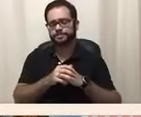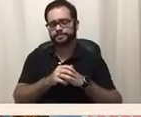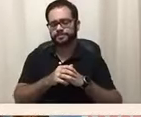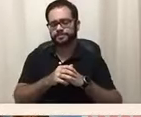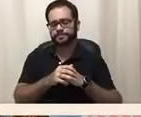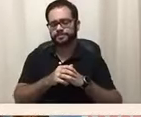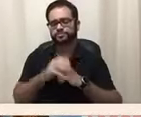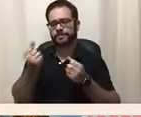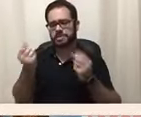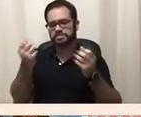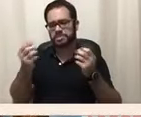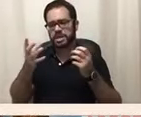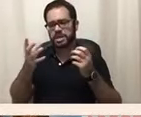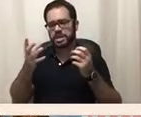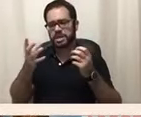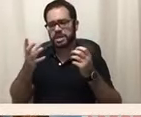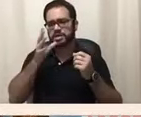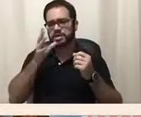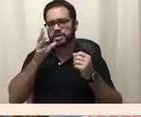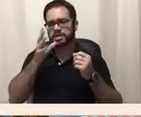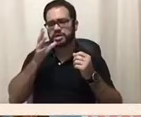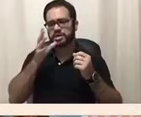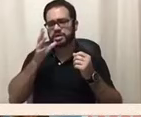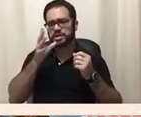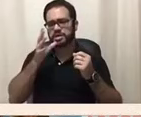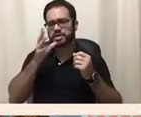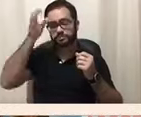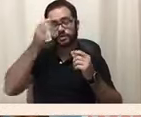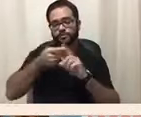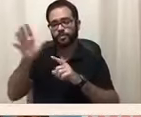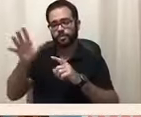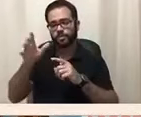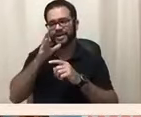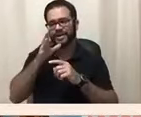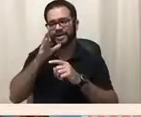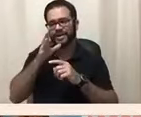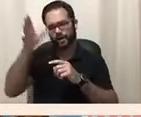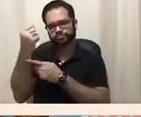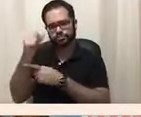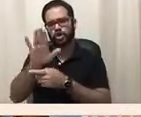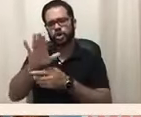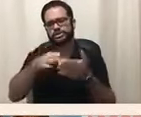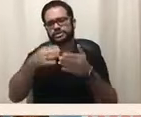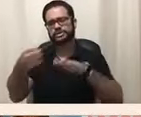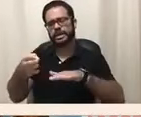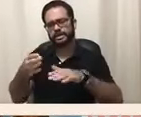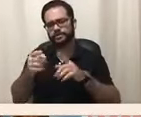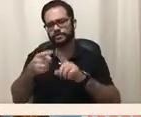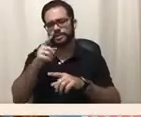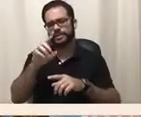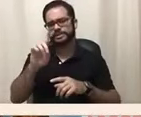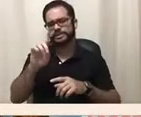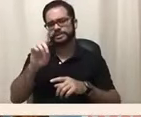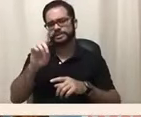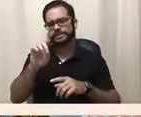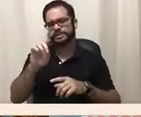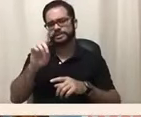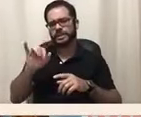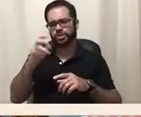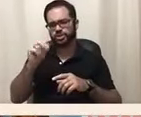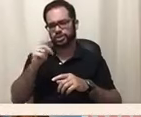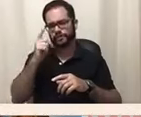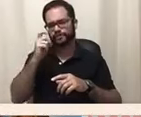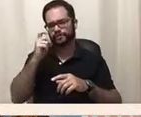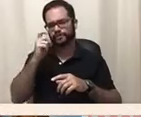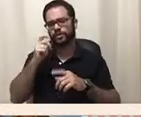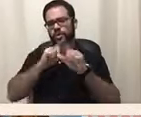removed by court order. The case gains national attention and continues to direct public focus on living wills